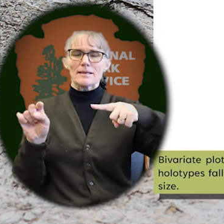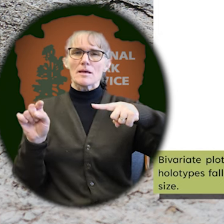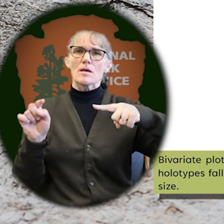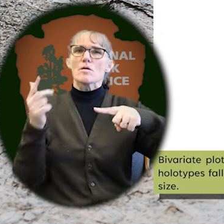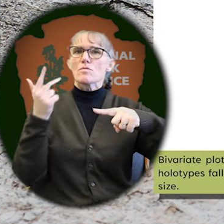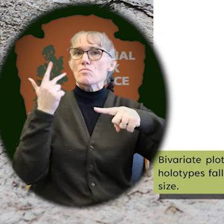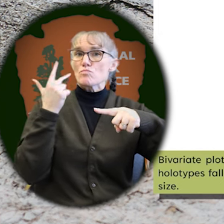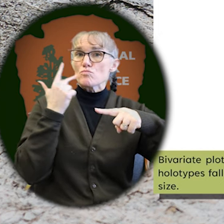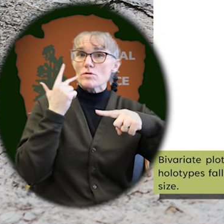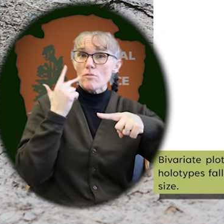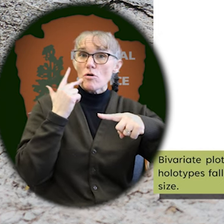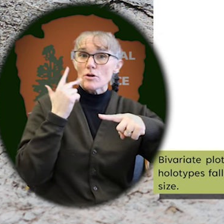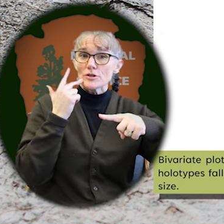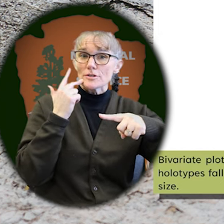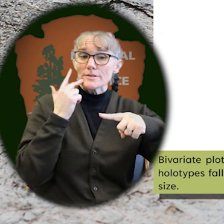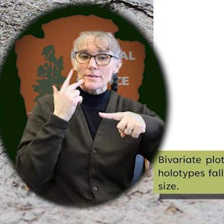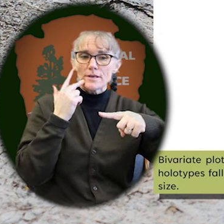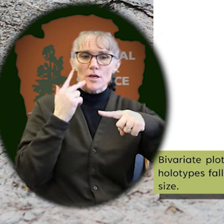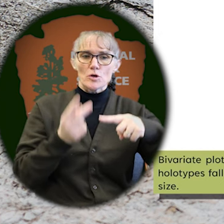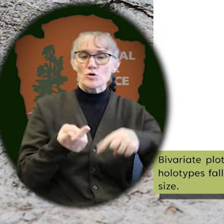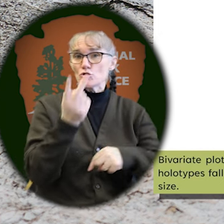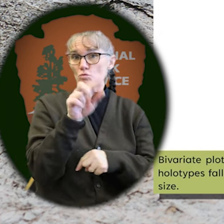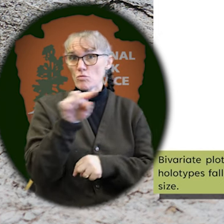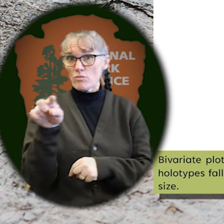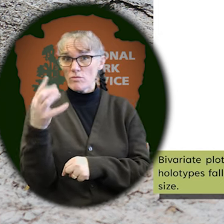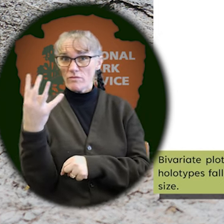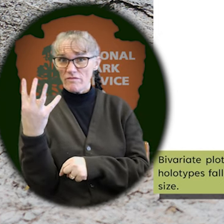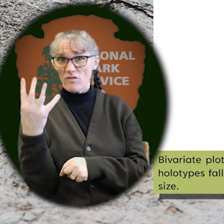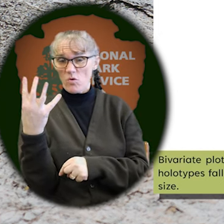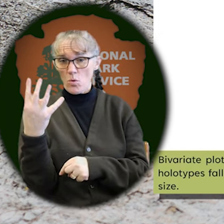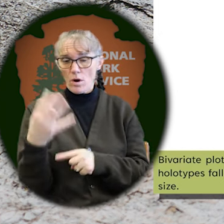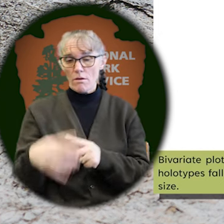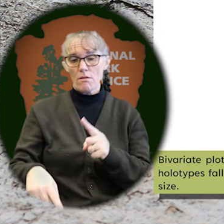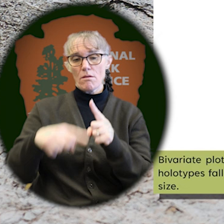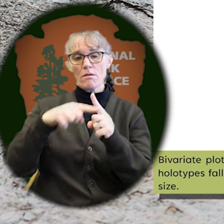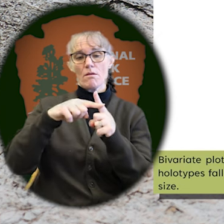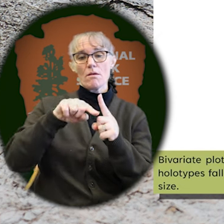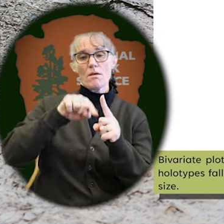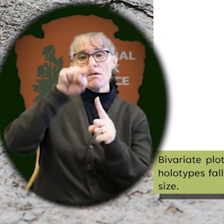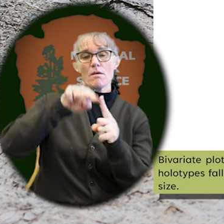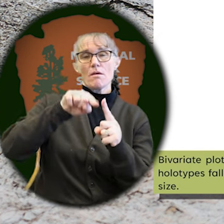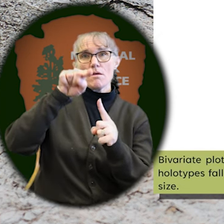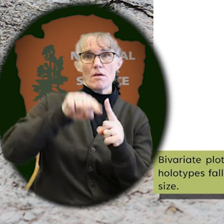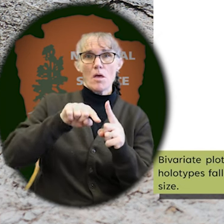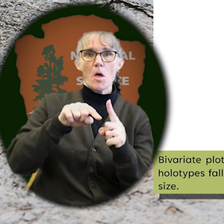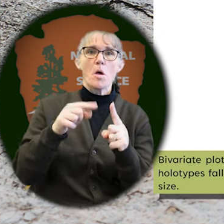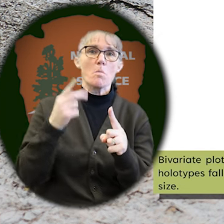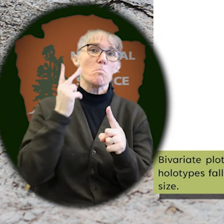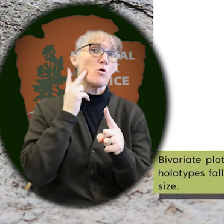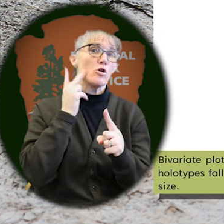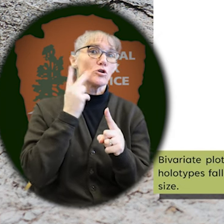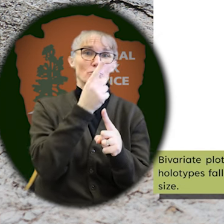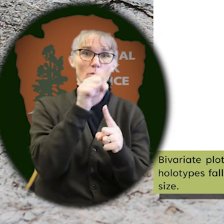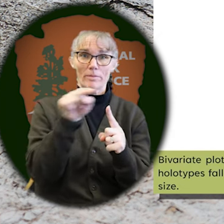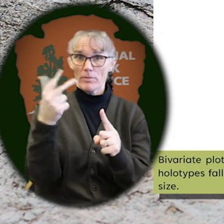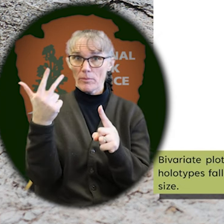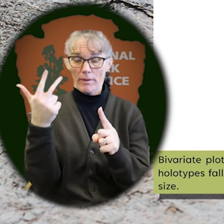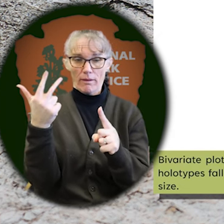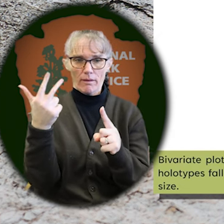premolars 2 to 4 versus molars 1 to 3.